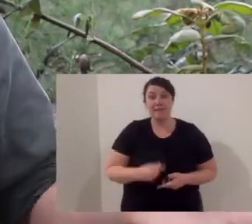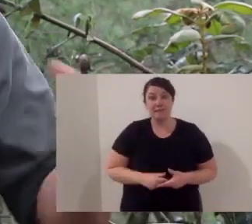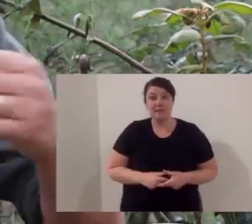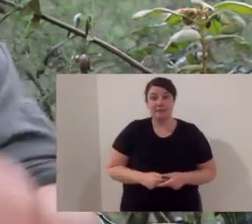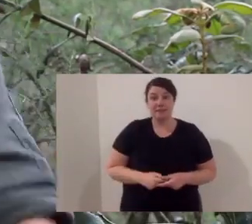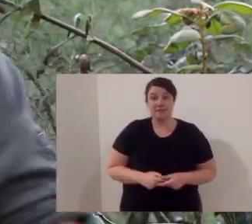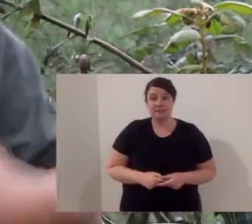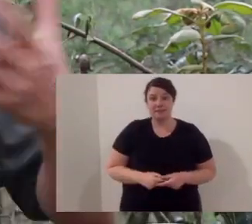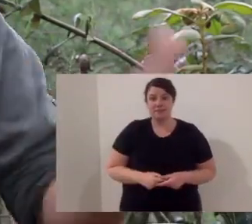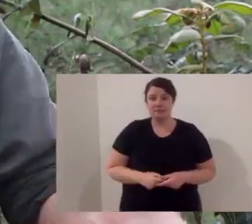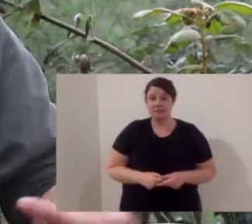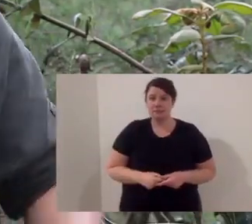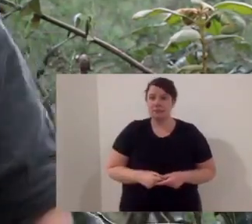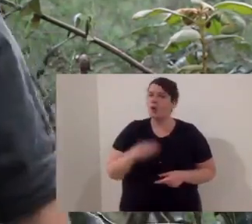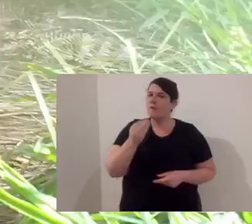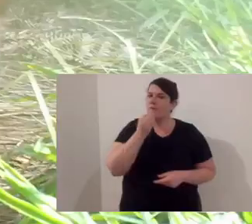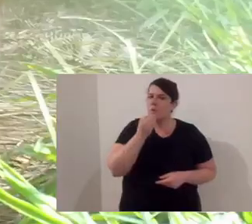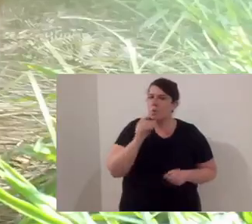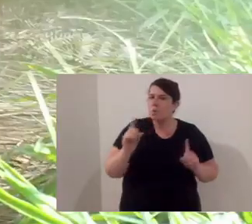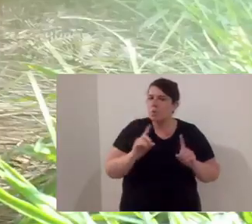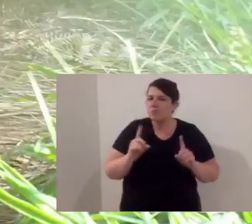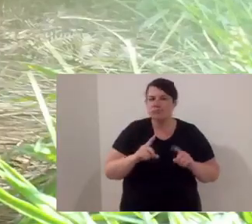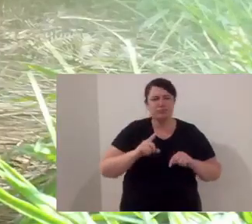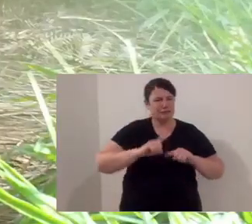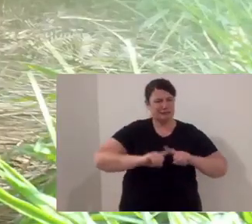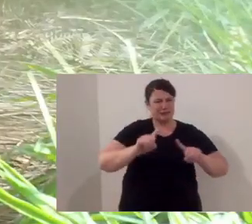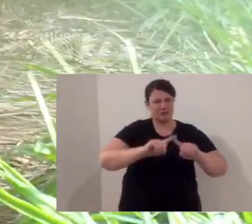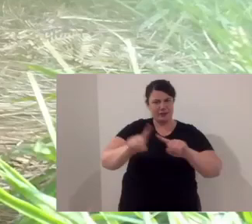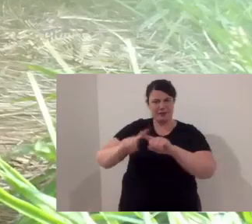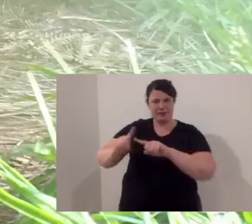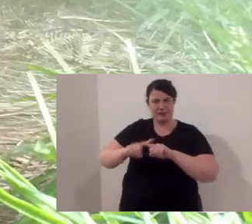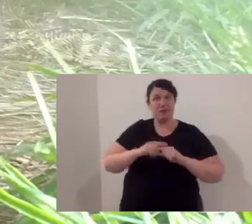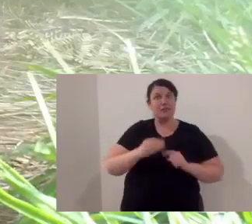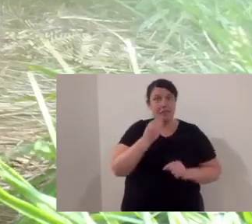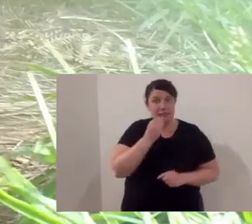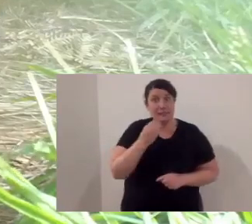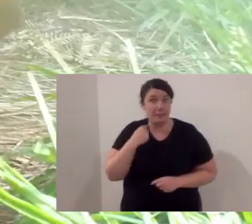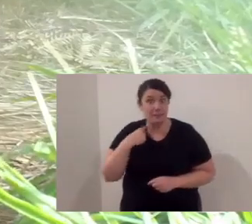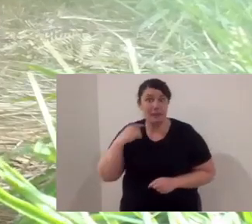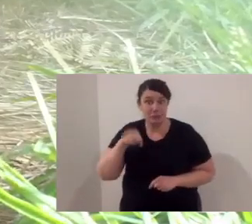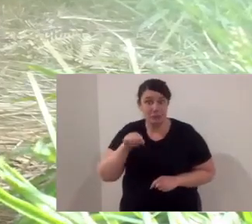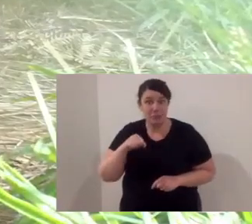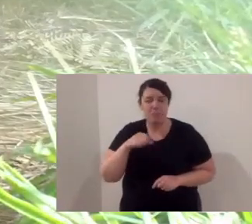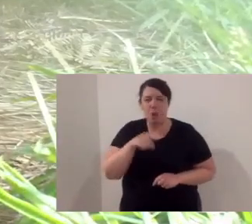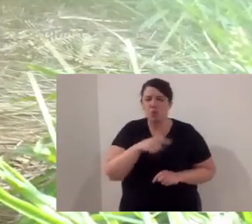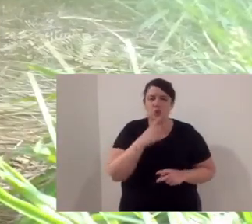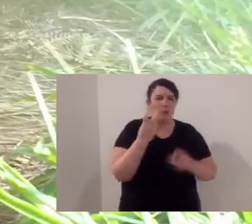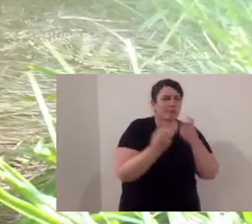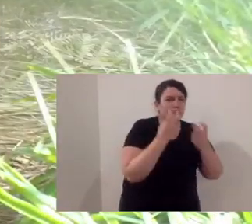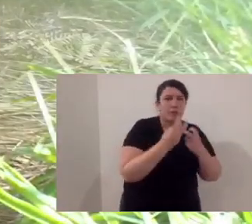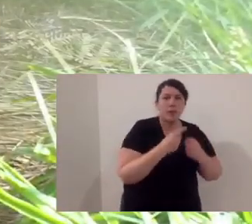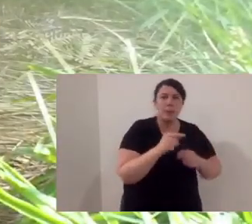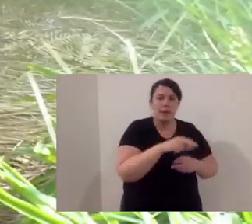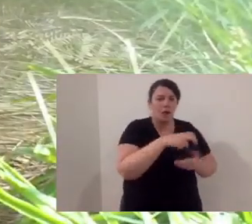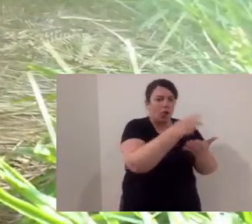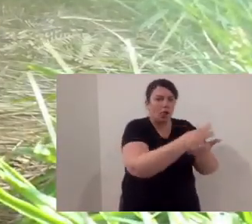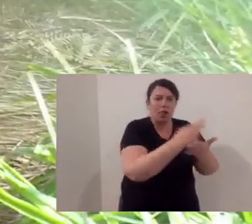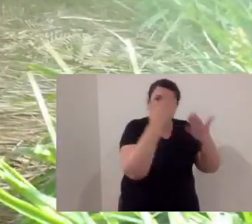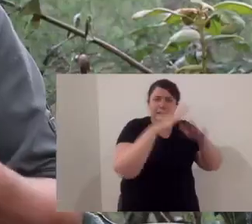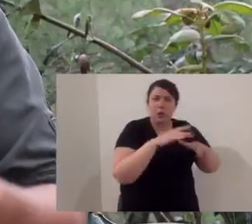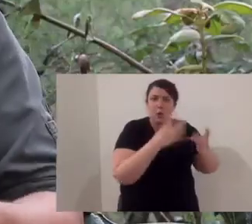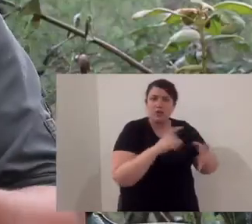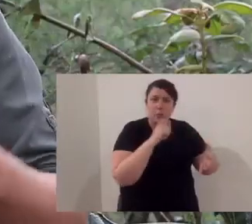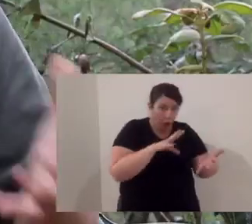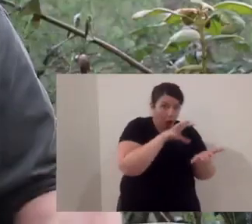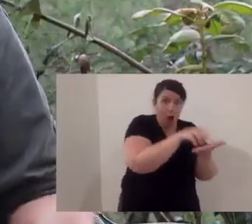their mum and they start their own life cycle. Eastern quolls have a varied diet. They are carnivores, but at times,